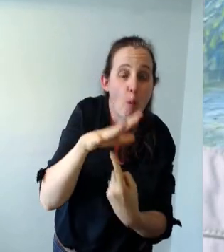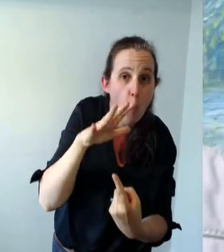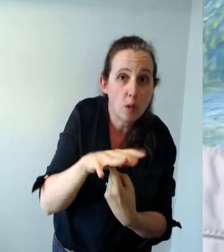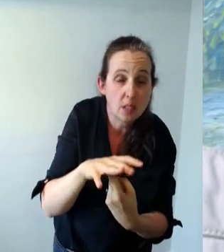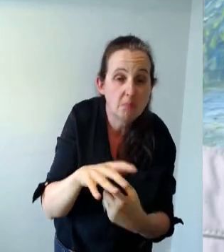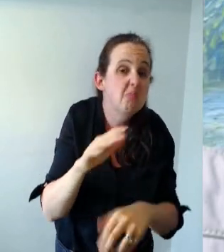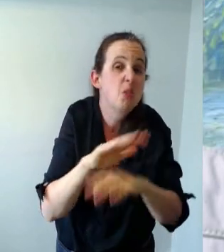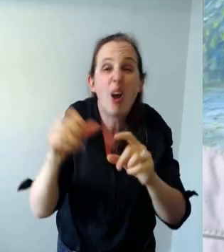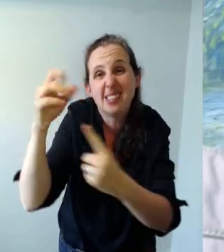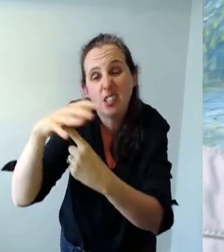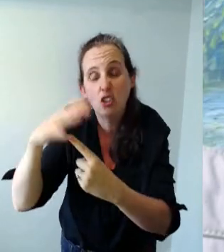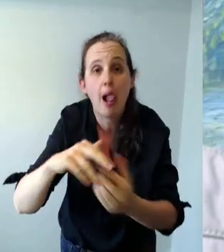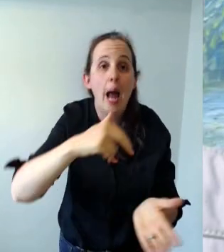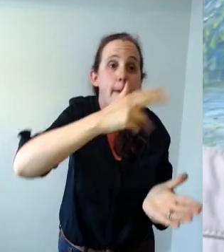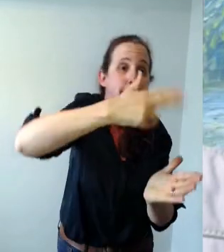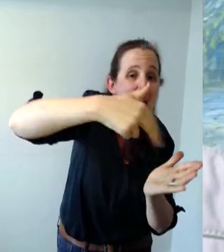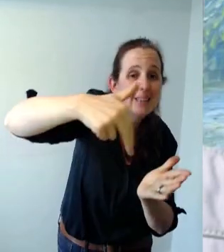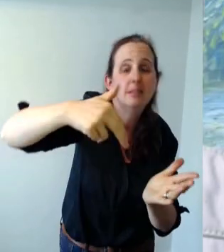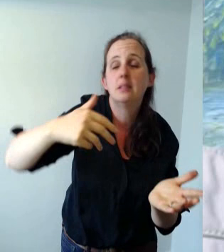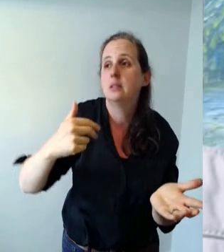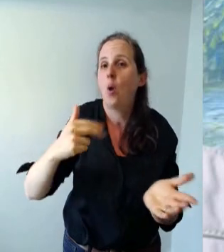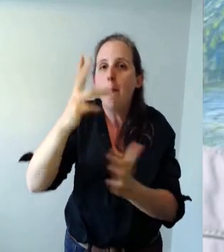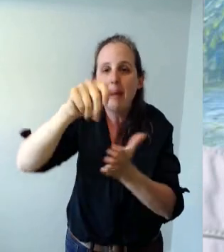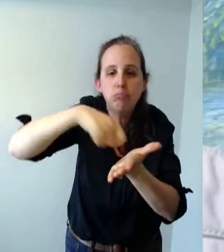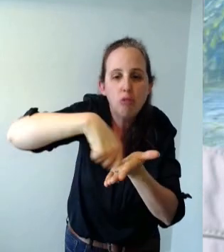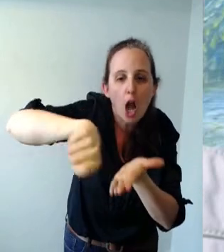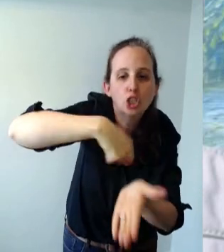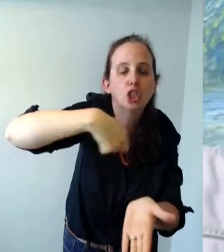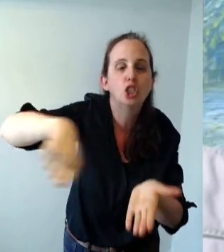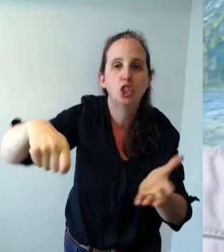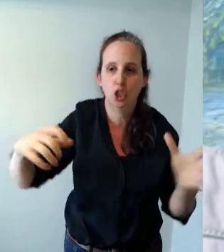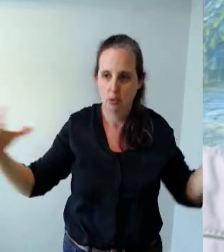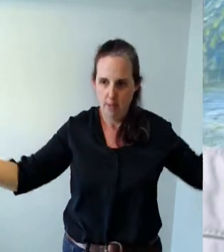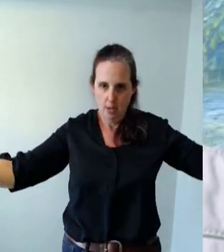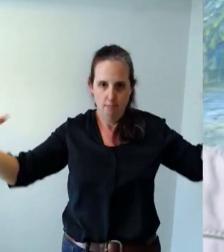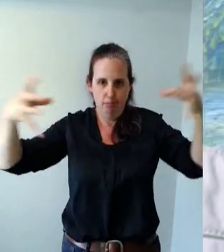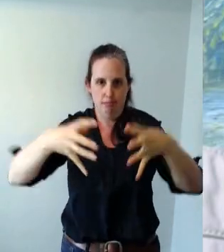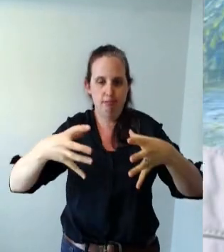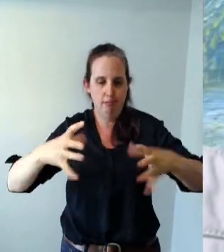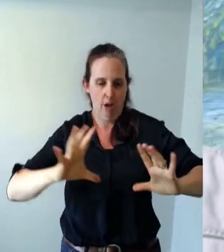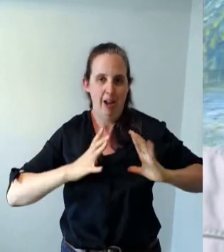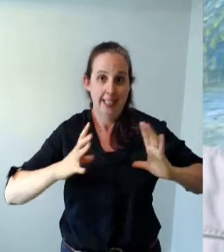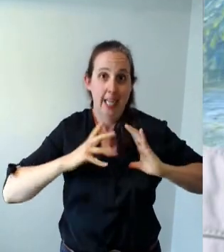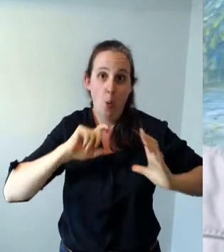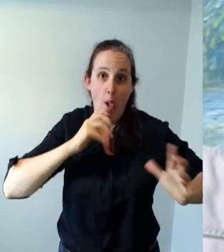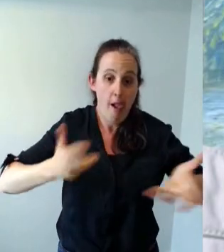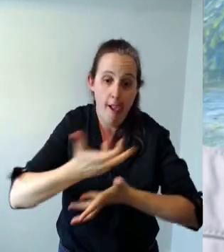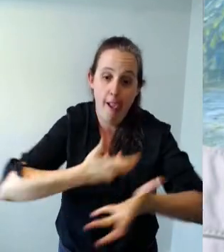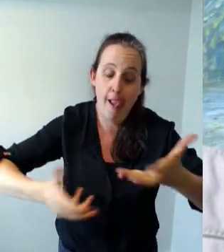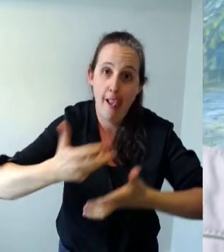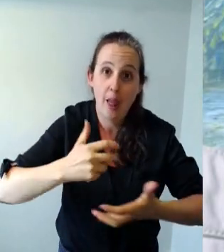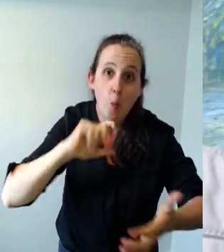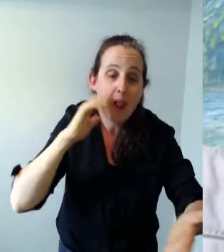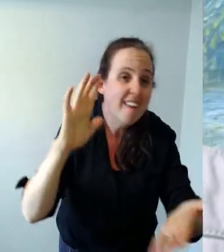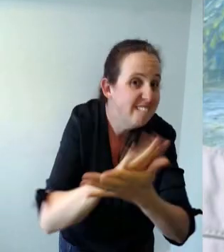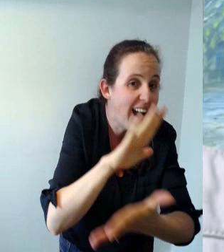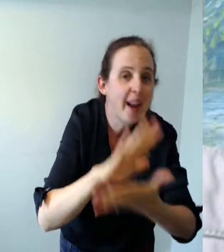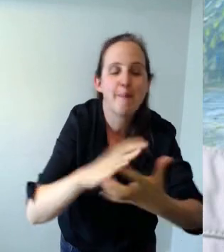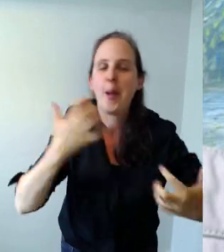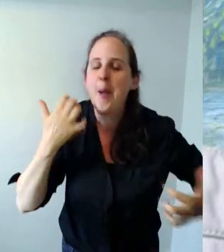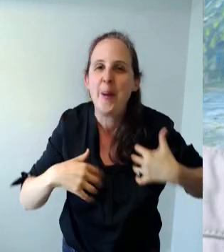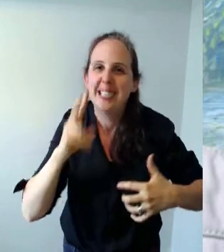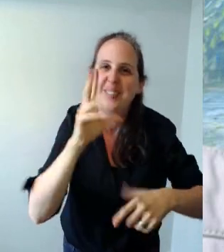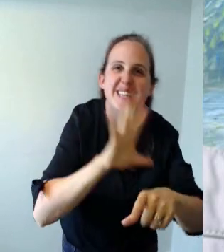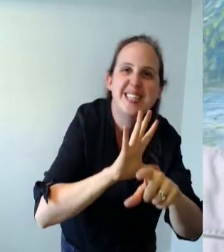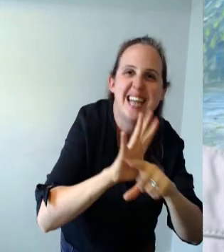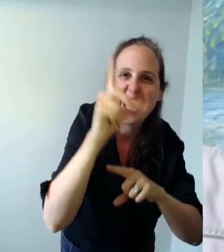paintbrush so kind of just gather up the bits you've got and we'll work with whatever you've got but it'll be great fun and we're looking forward to seeing you next